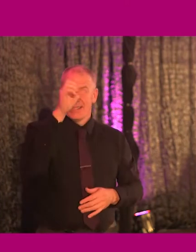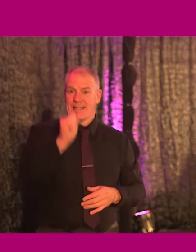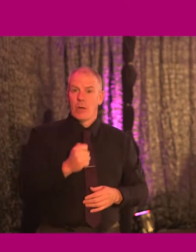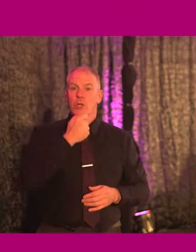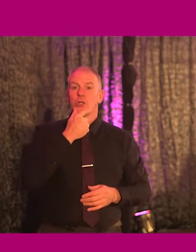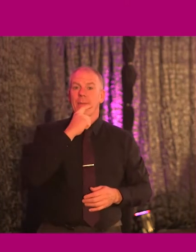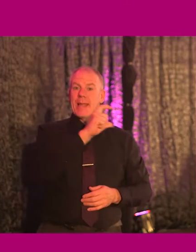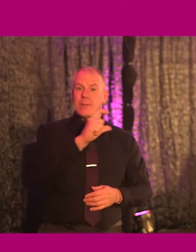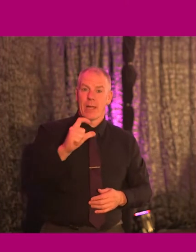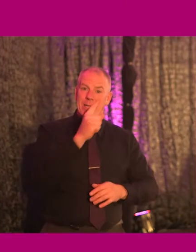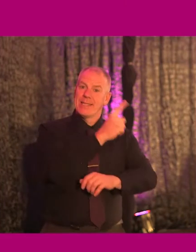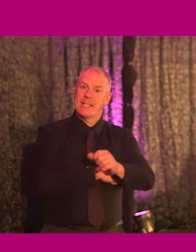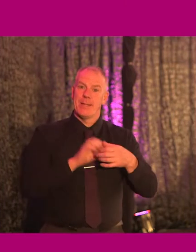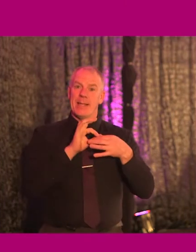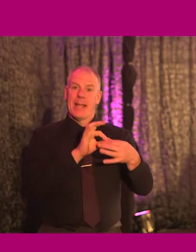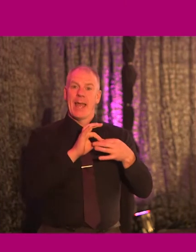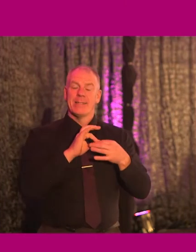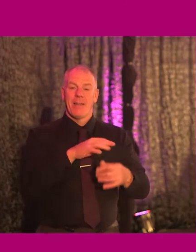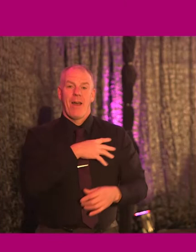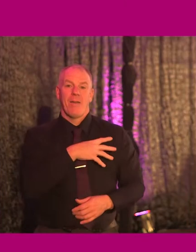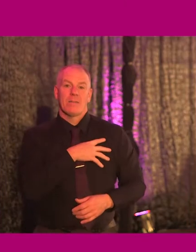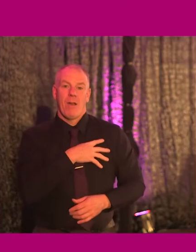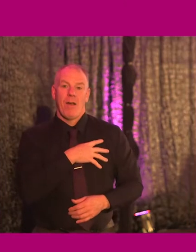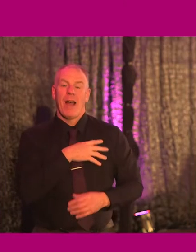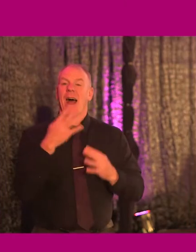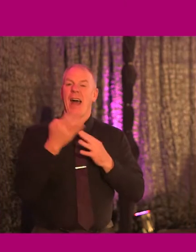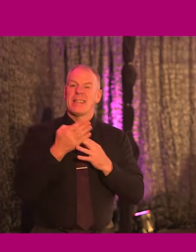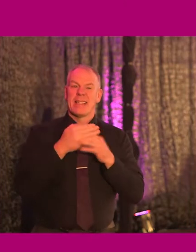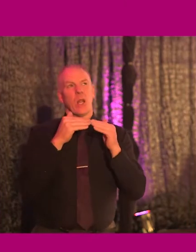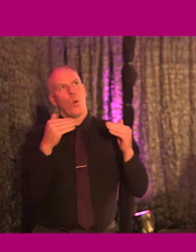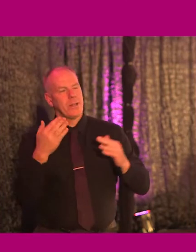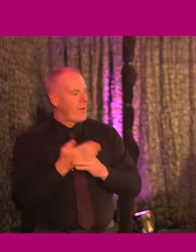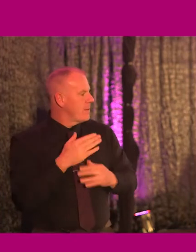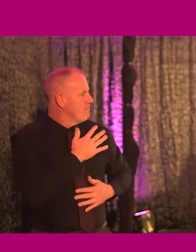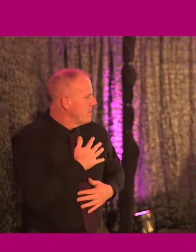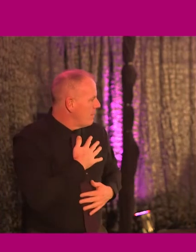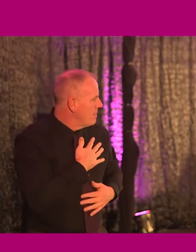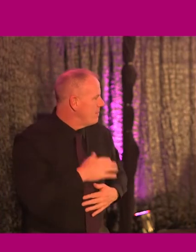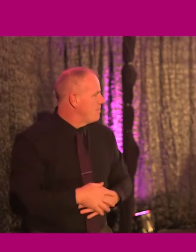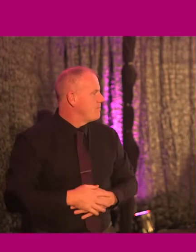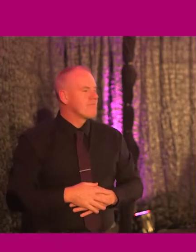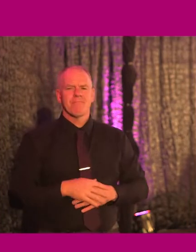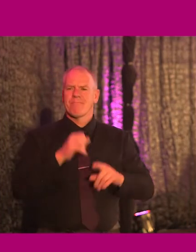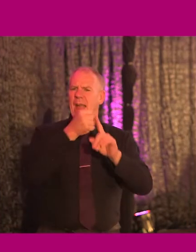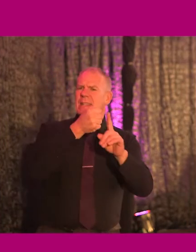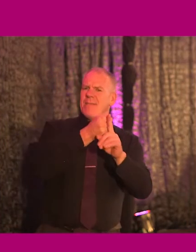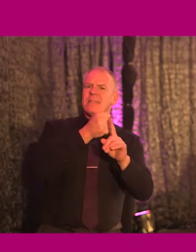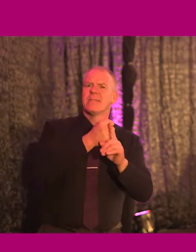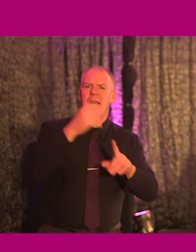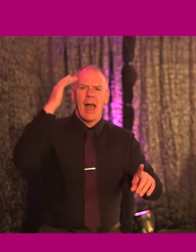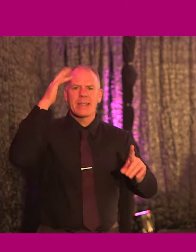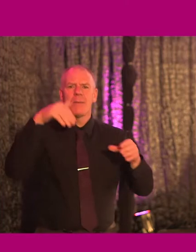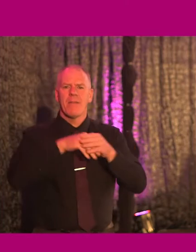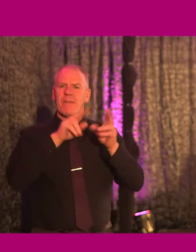Council's disability liaison officer, liaison access and equality officer, sorry Selina. She's an activist and academic in the